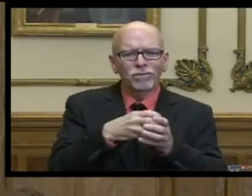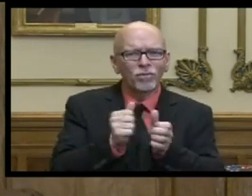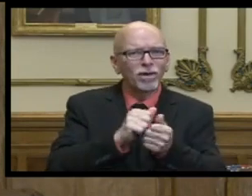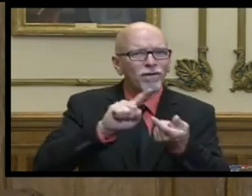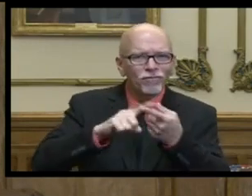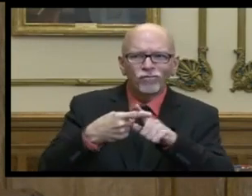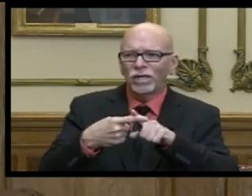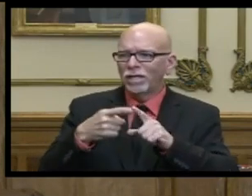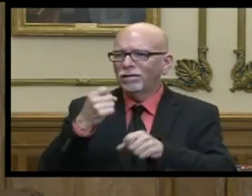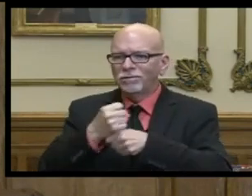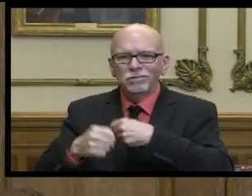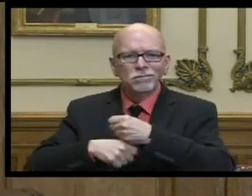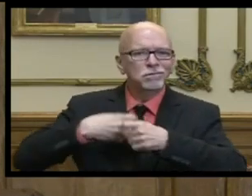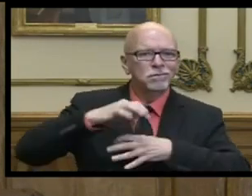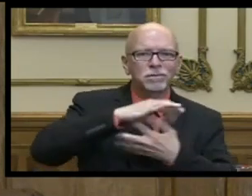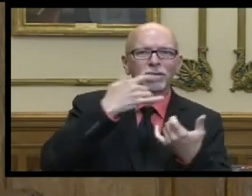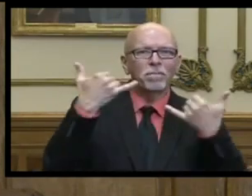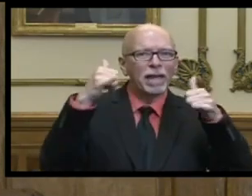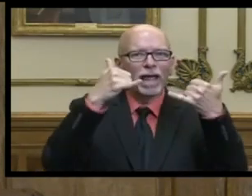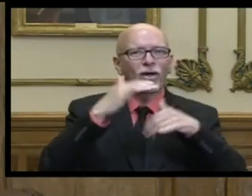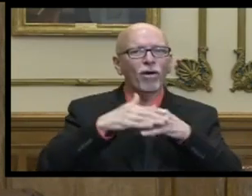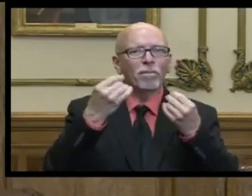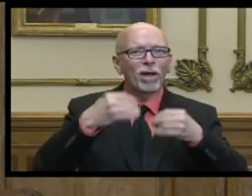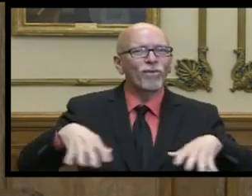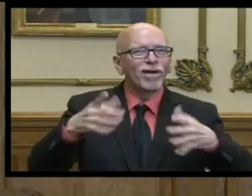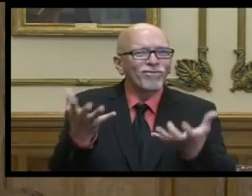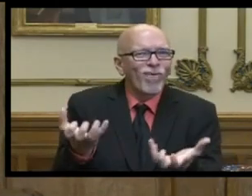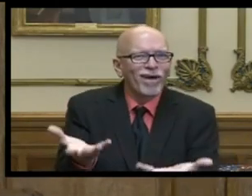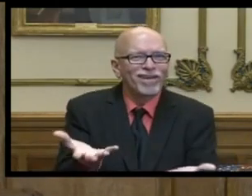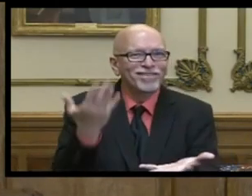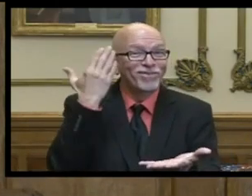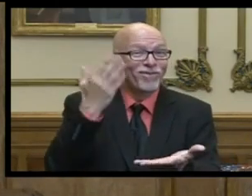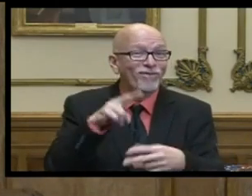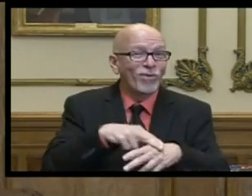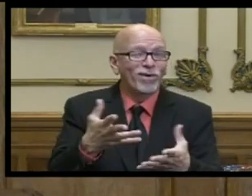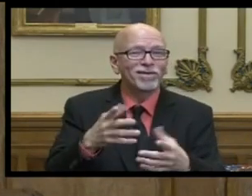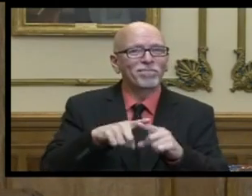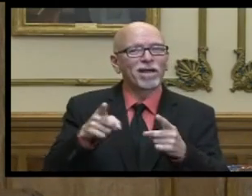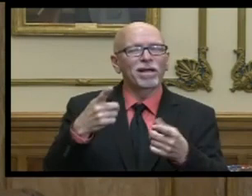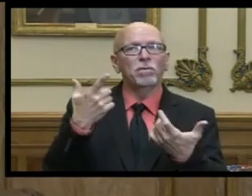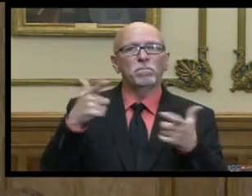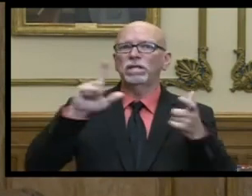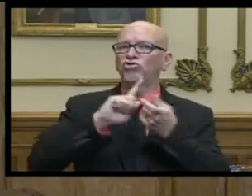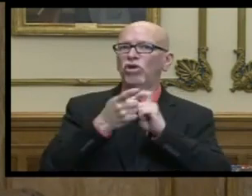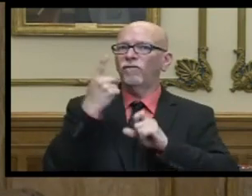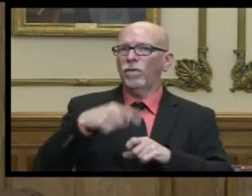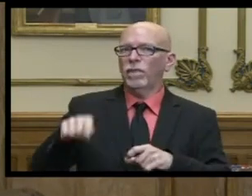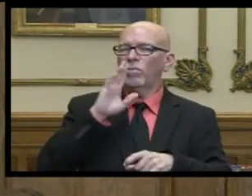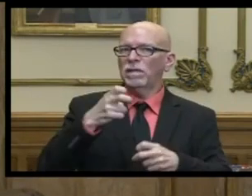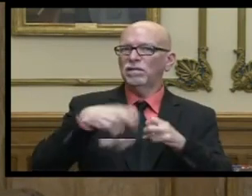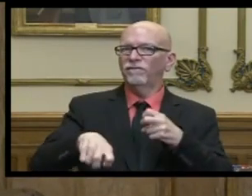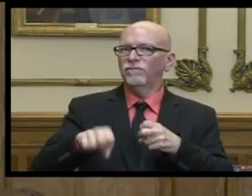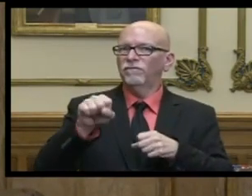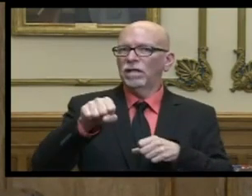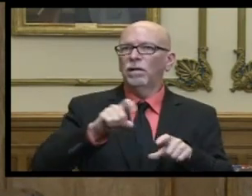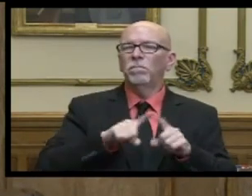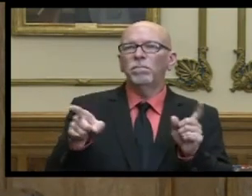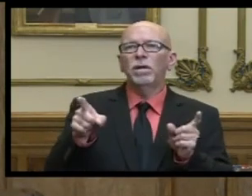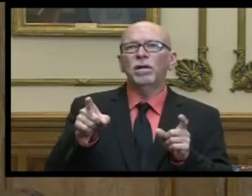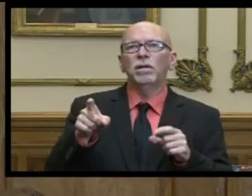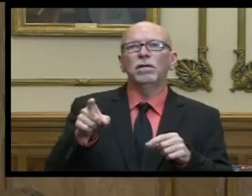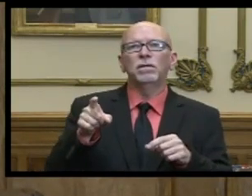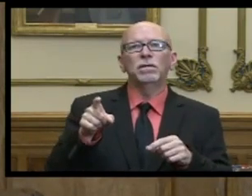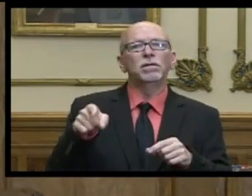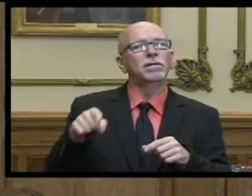their buddies and they can hang out and be on the playground together so i think that's a huge change for them and it's going to be difficult but at least it will allow them